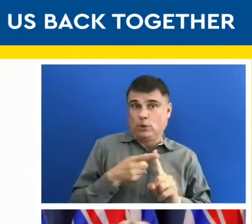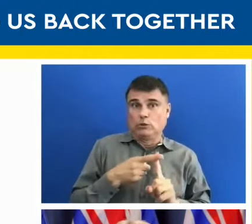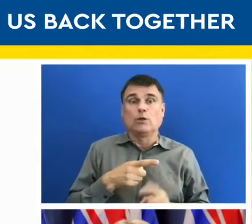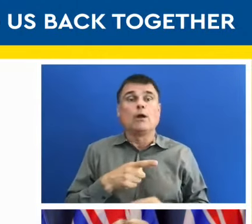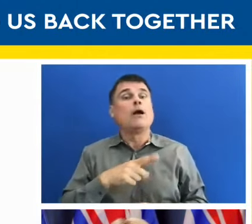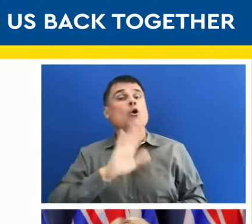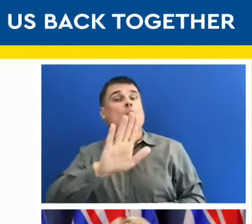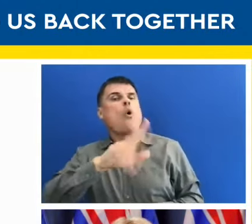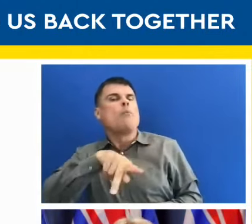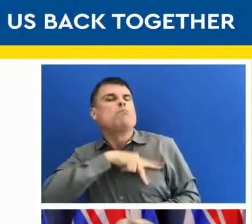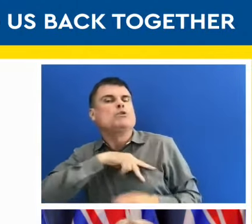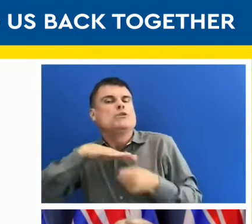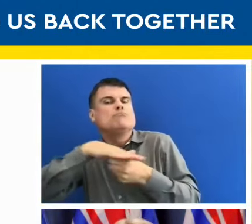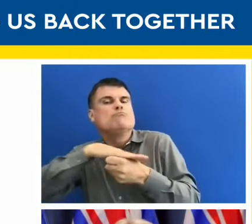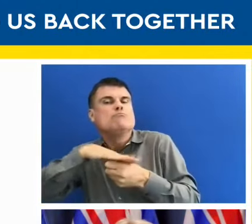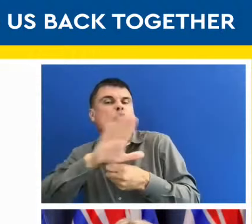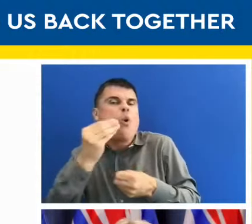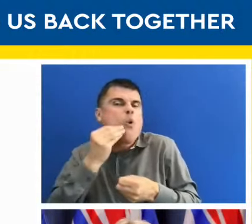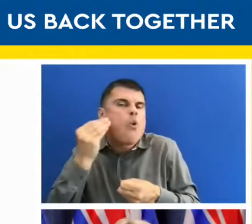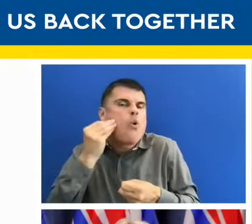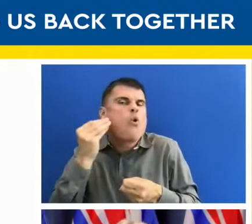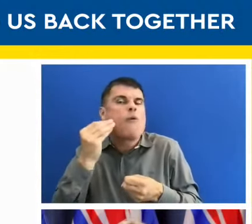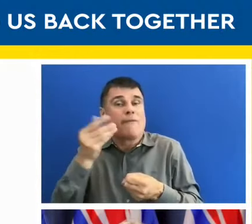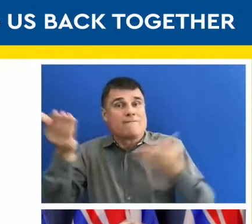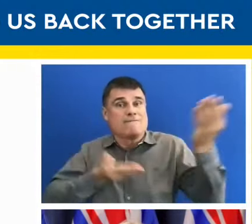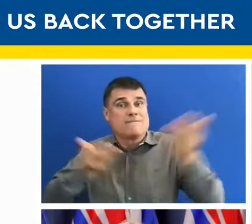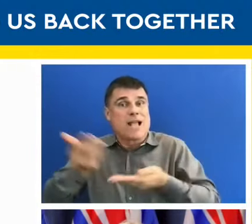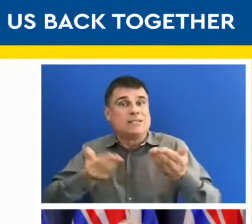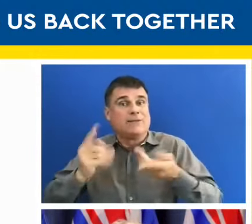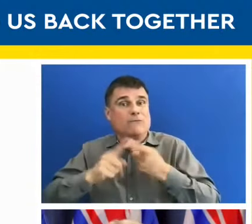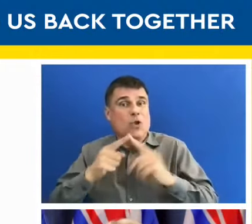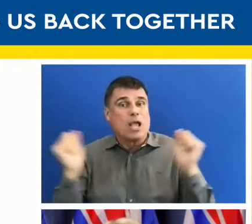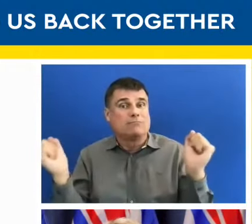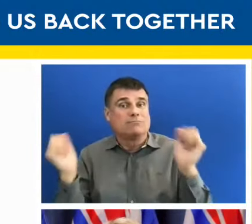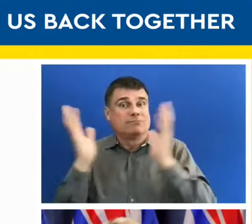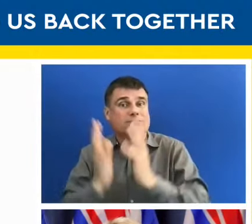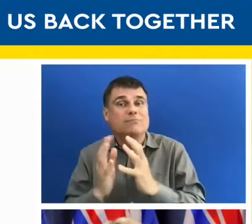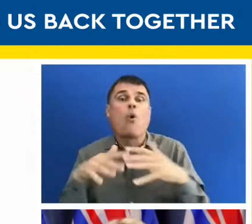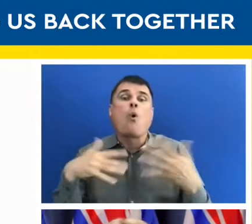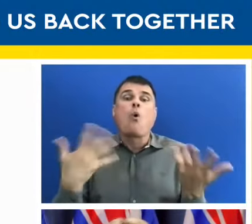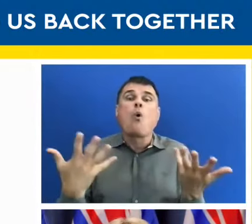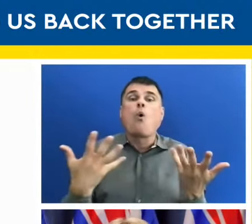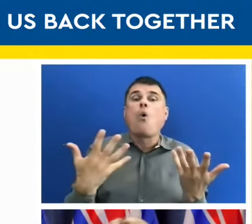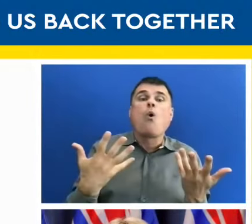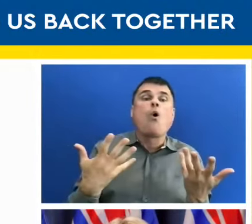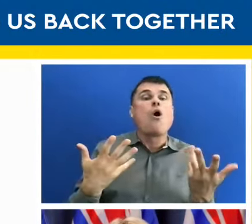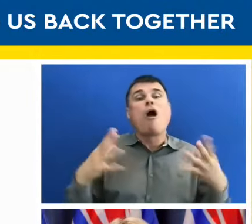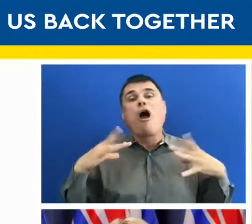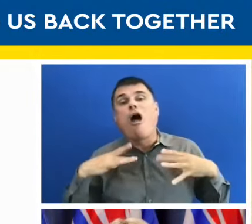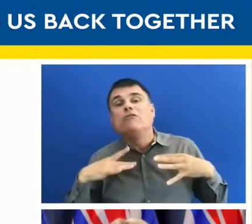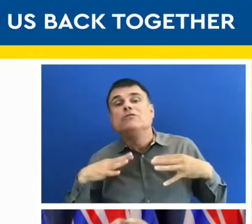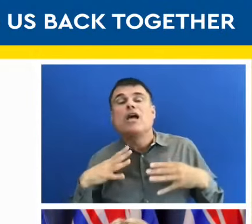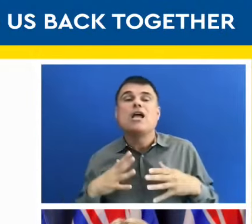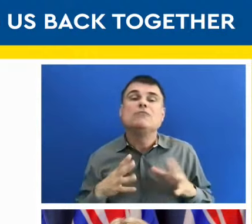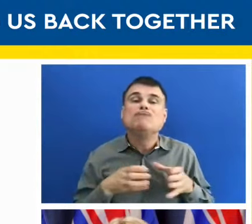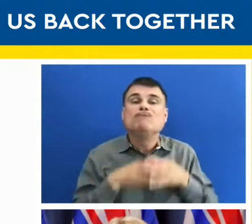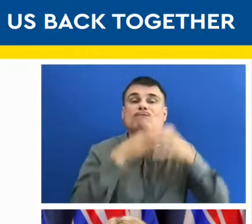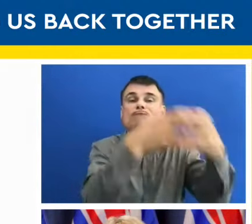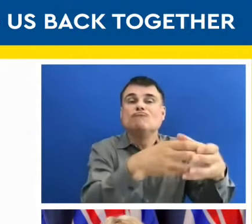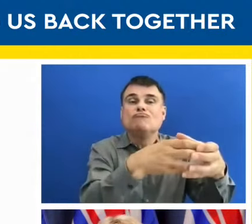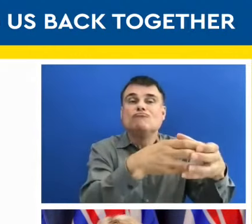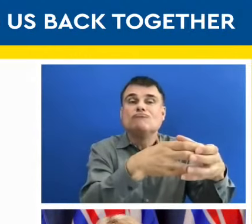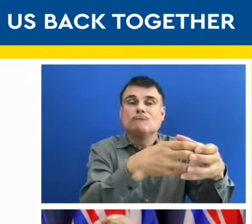can have into your home or a vacation rental for example. We want to lift those. We know that these are